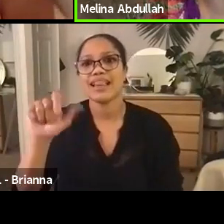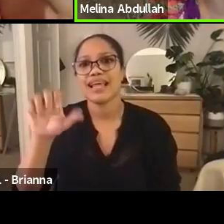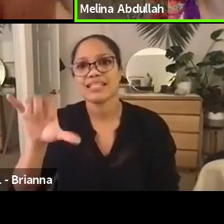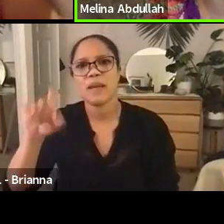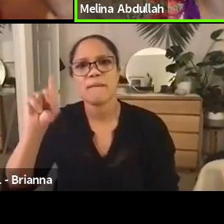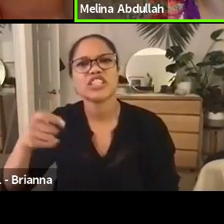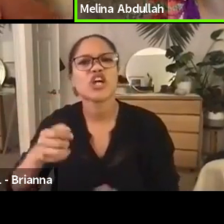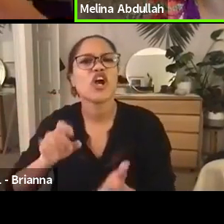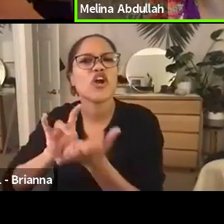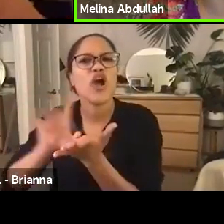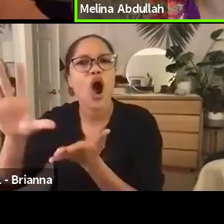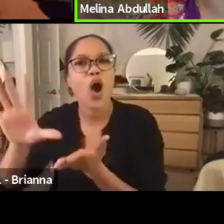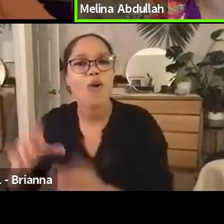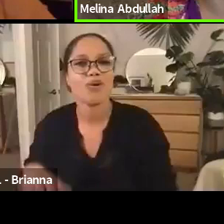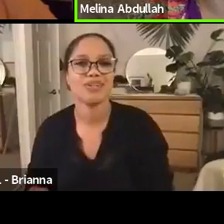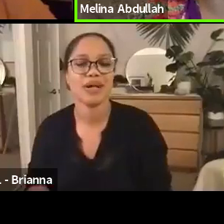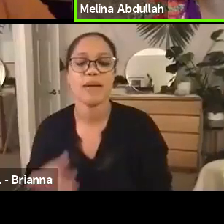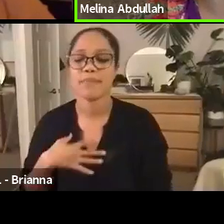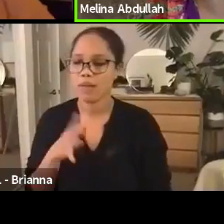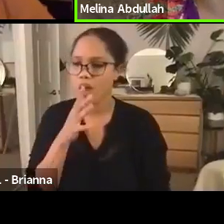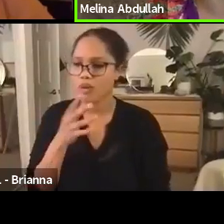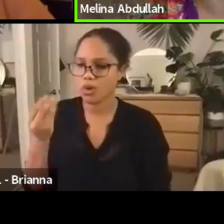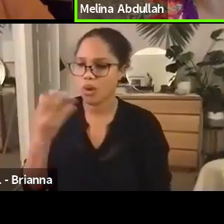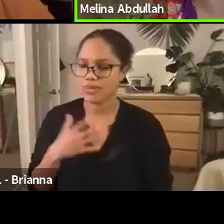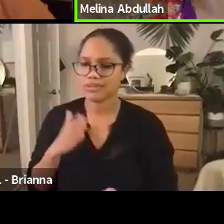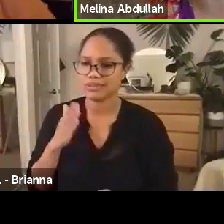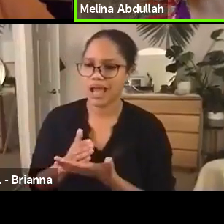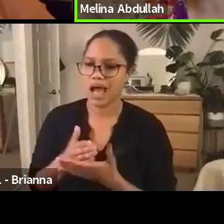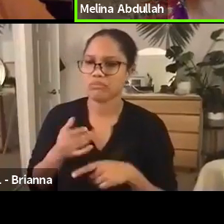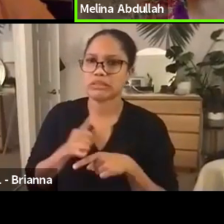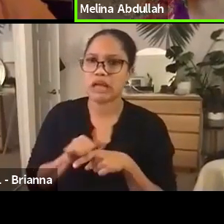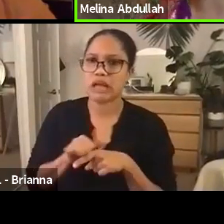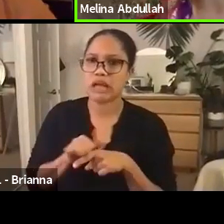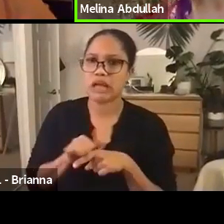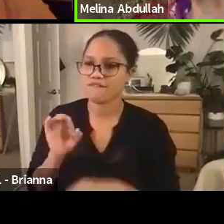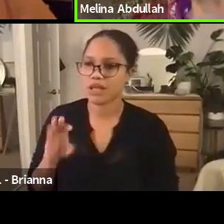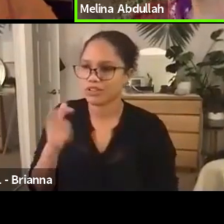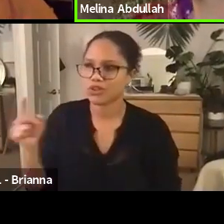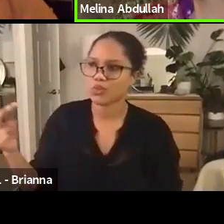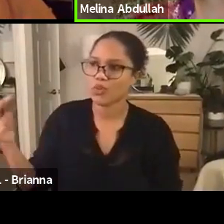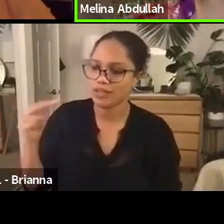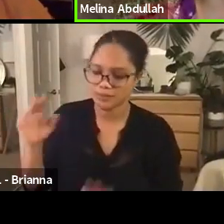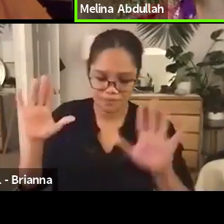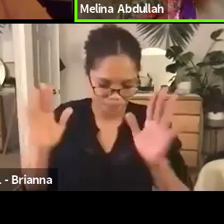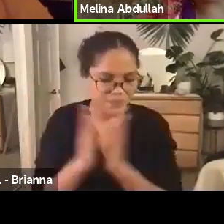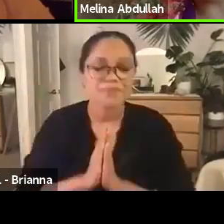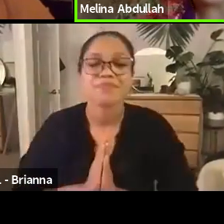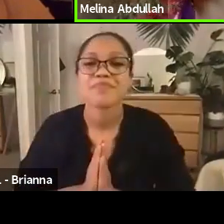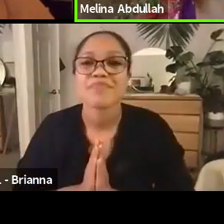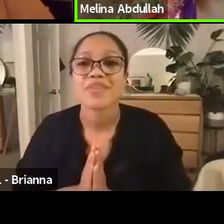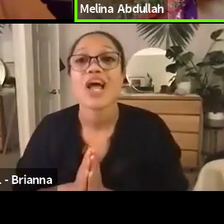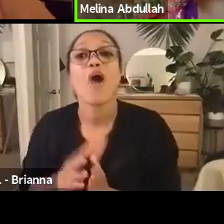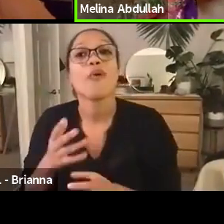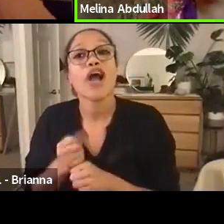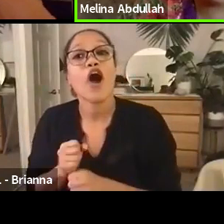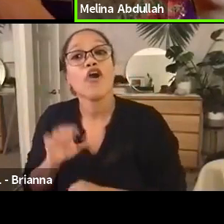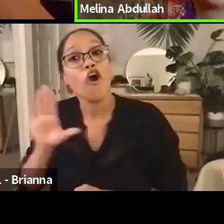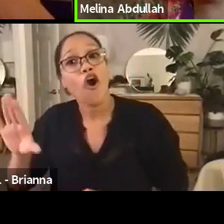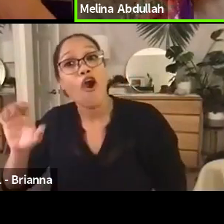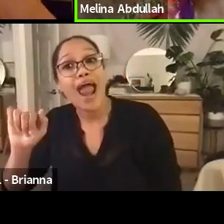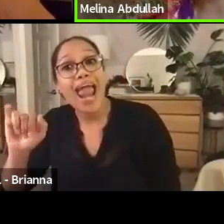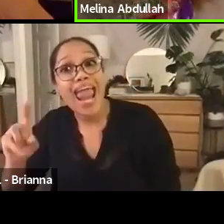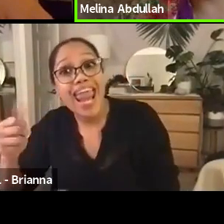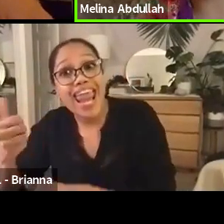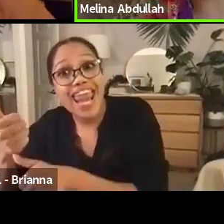but my mama told me not to cuss on Facebook anymore because she's watching. So we got her A out of office,